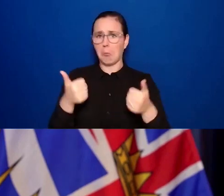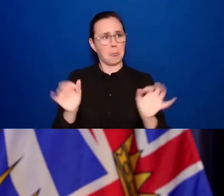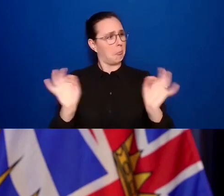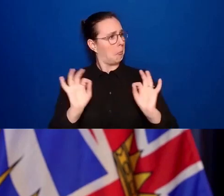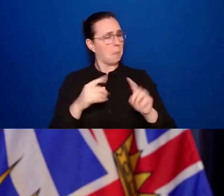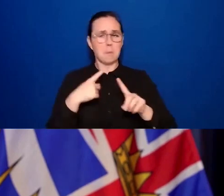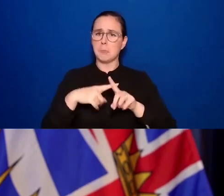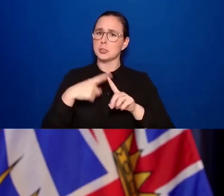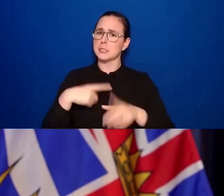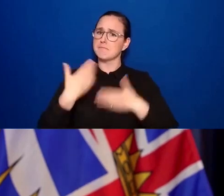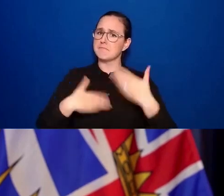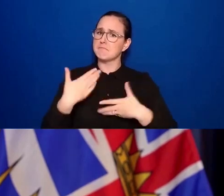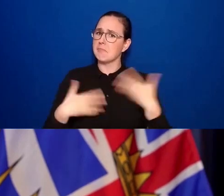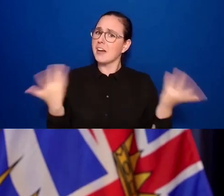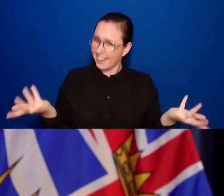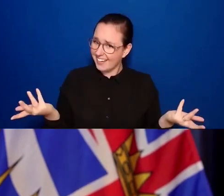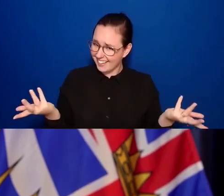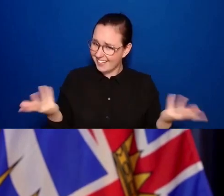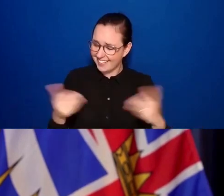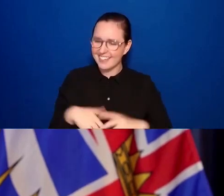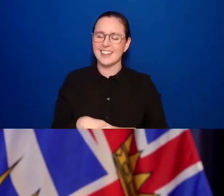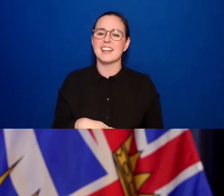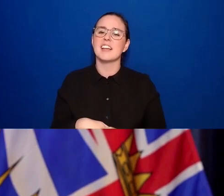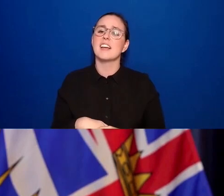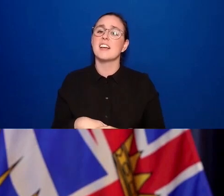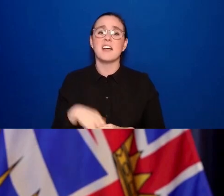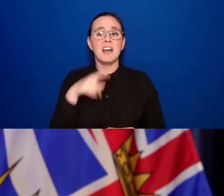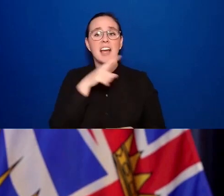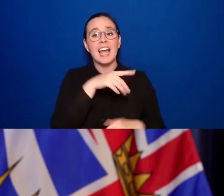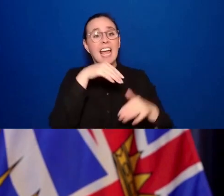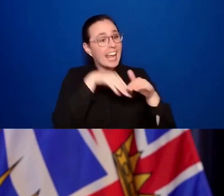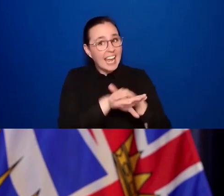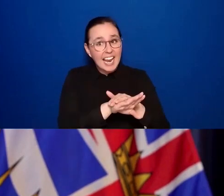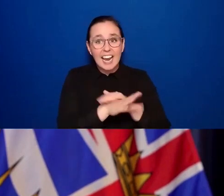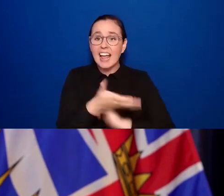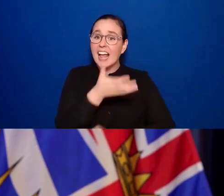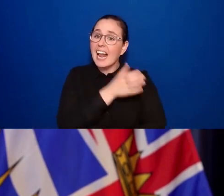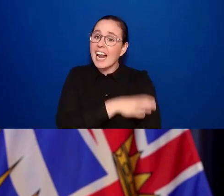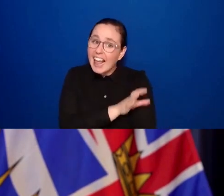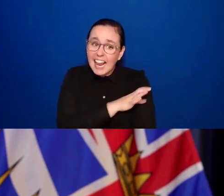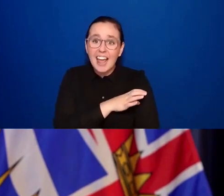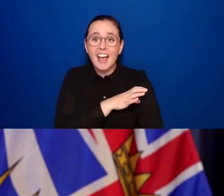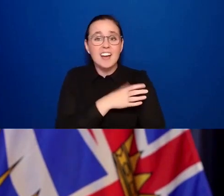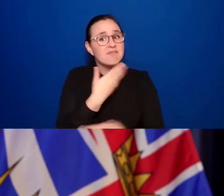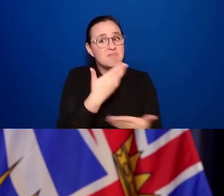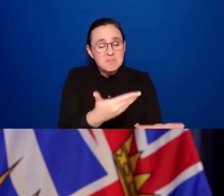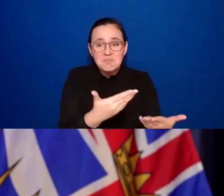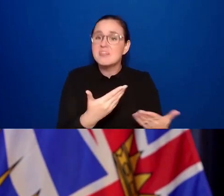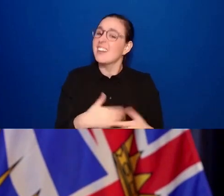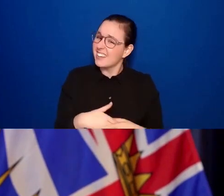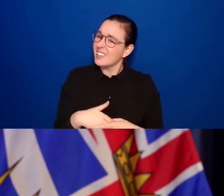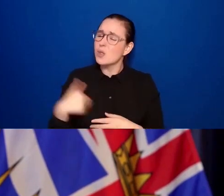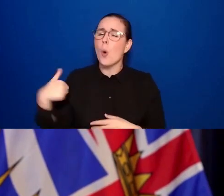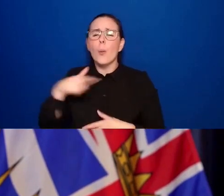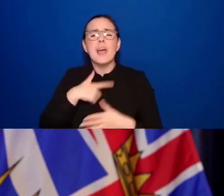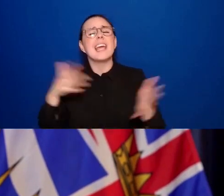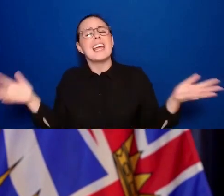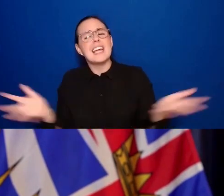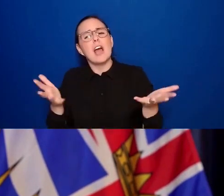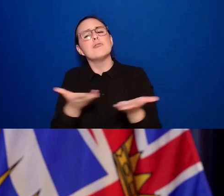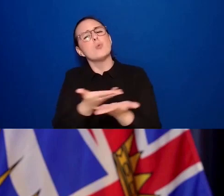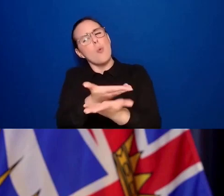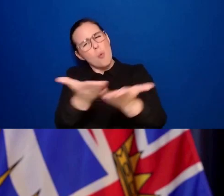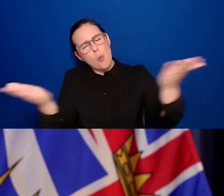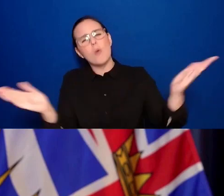experience of going to an immunization clinic positive. And I want to encourage everybody today, everybody, to join